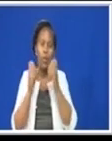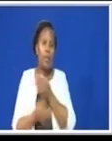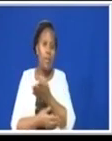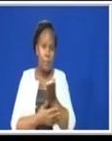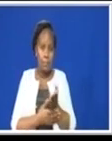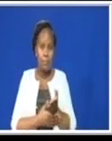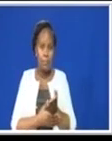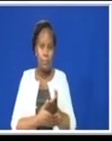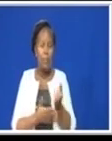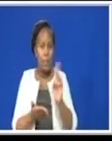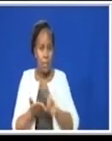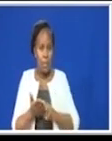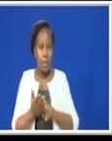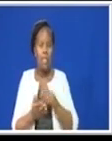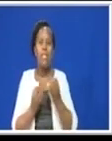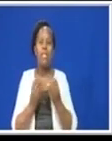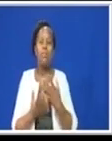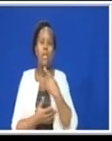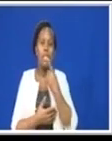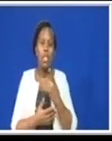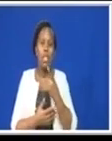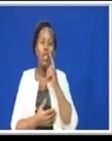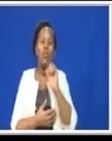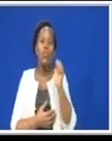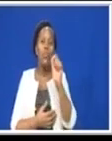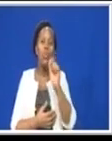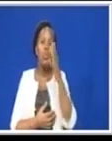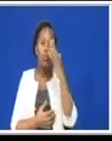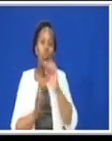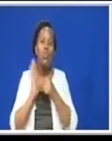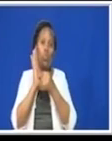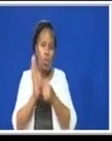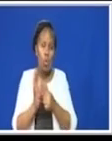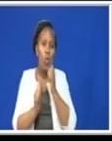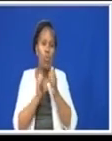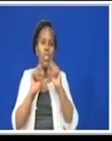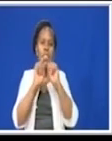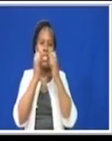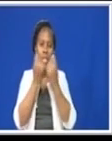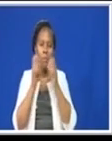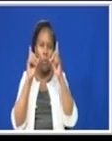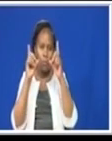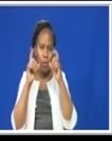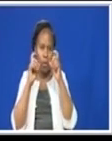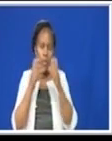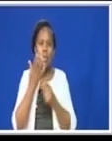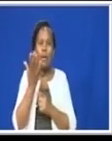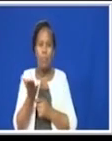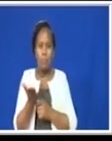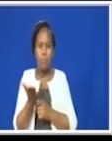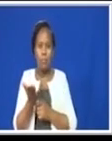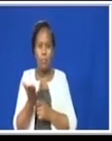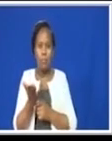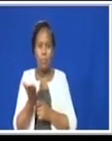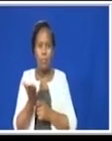Repeat, it simply means to establish or to indicate which type of photograph this one is.